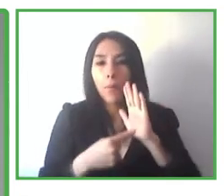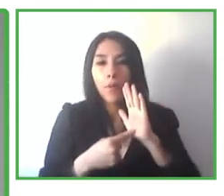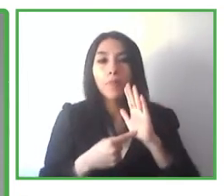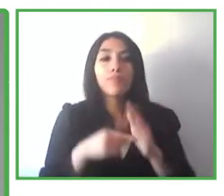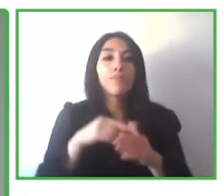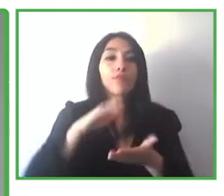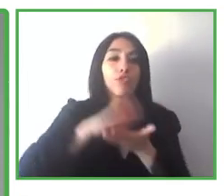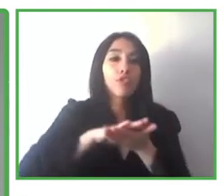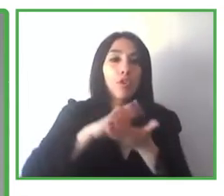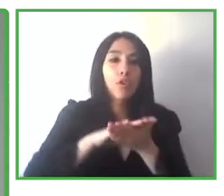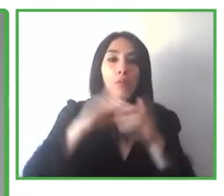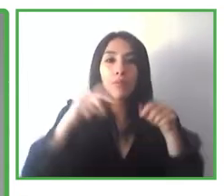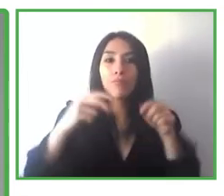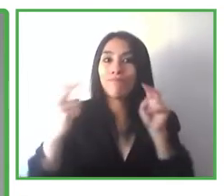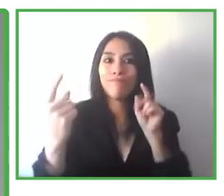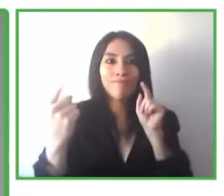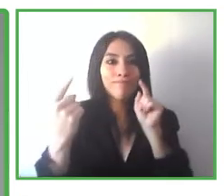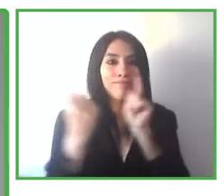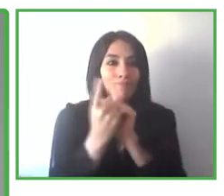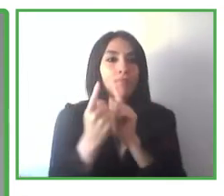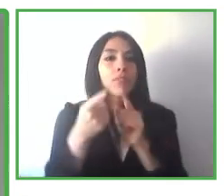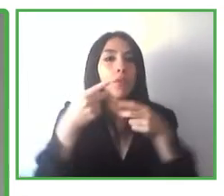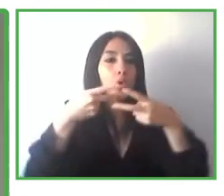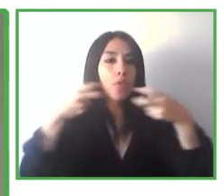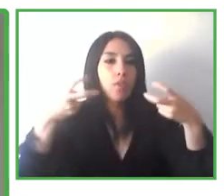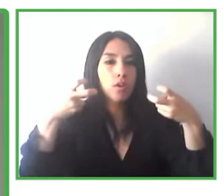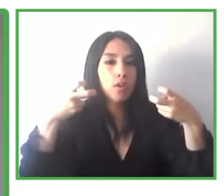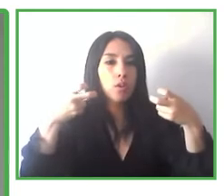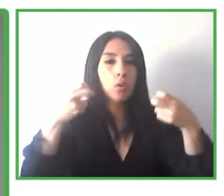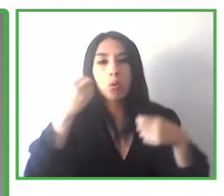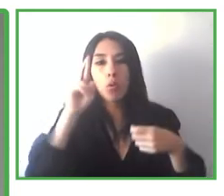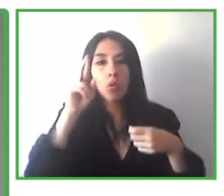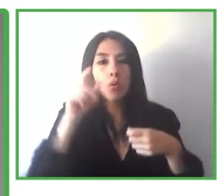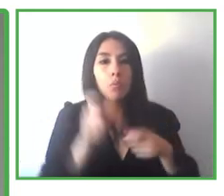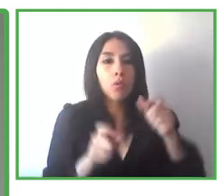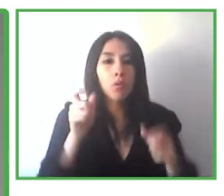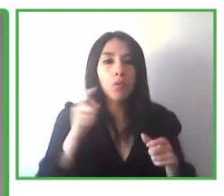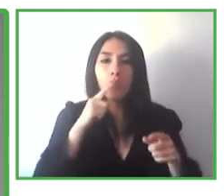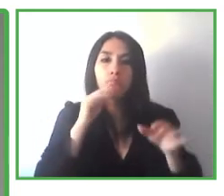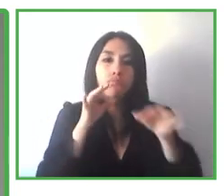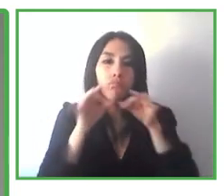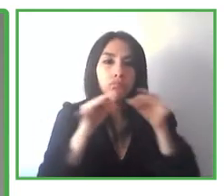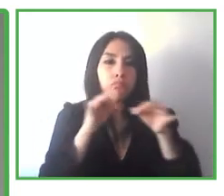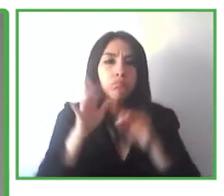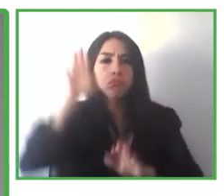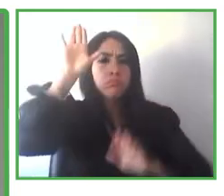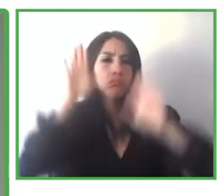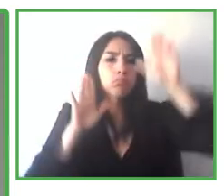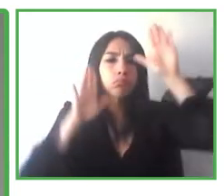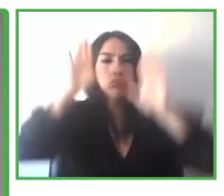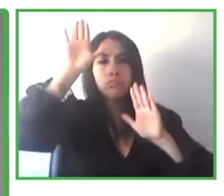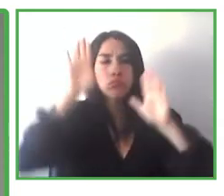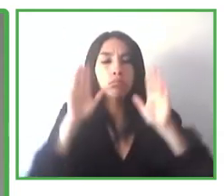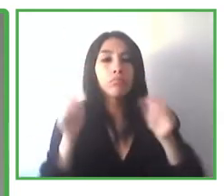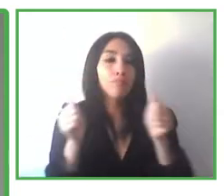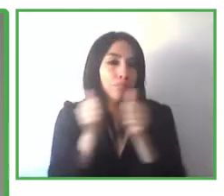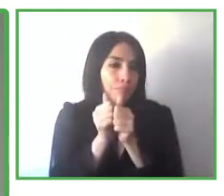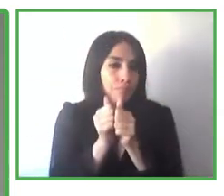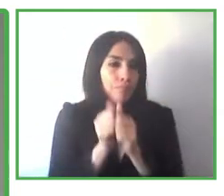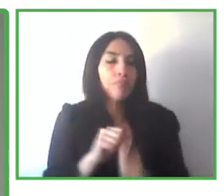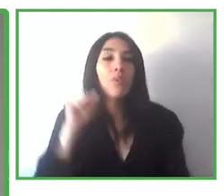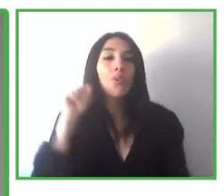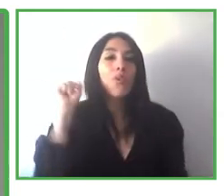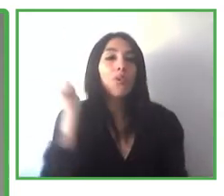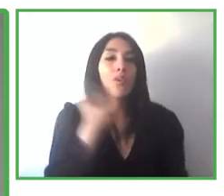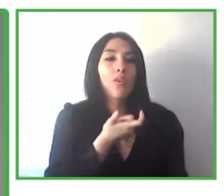the subtitles of the classes, for instance, for what the teachers are saying and other classmates are saying so